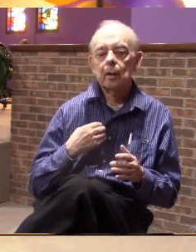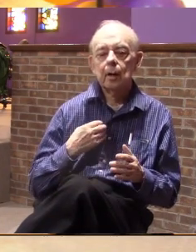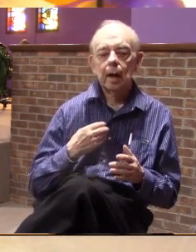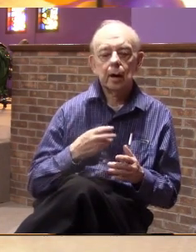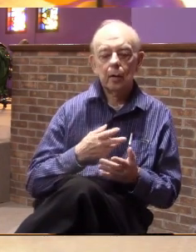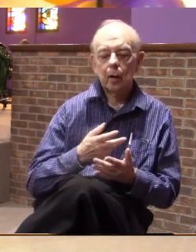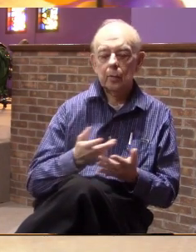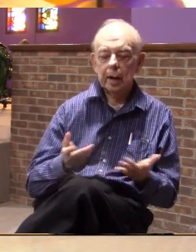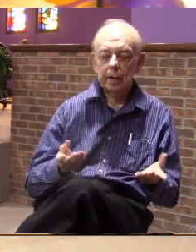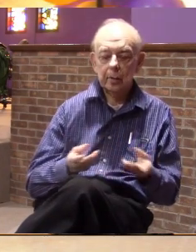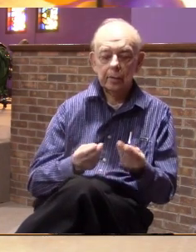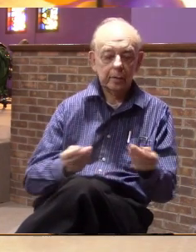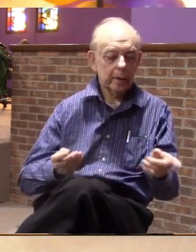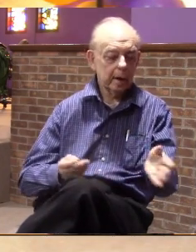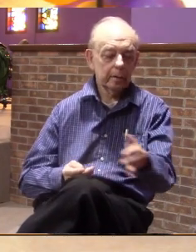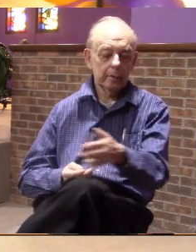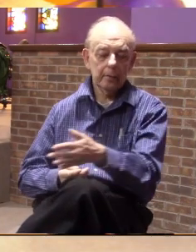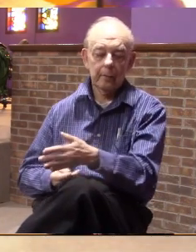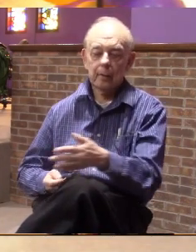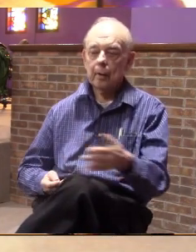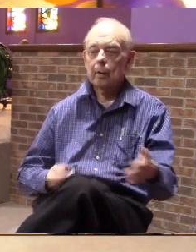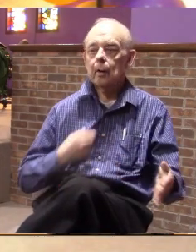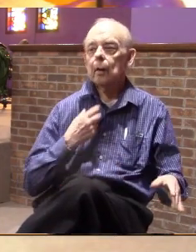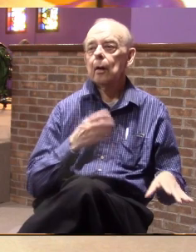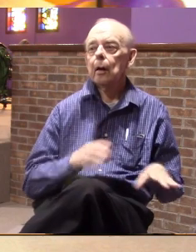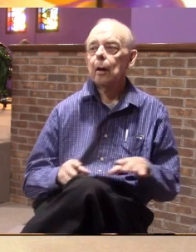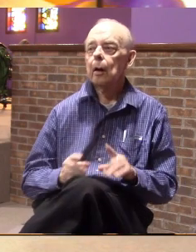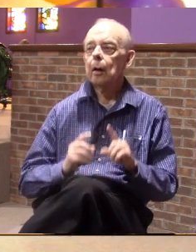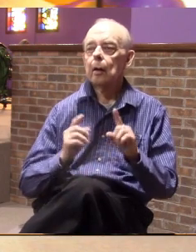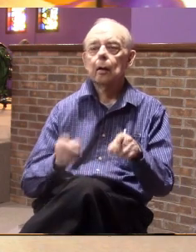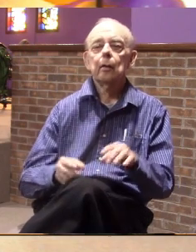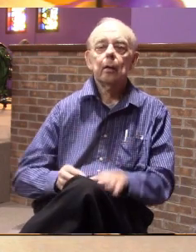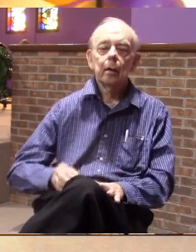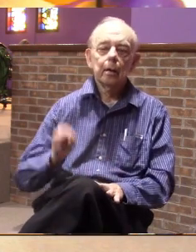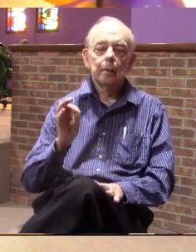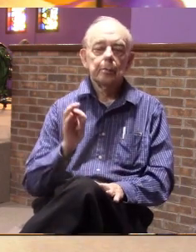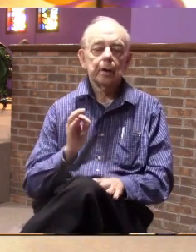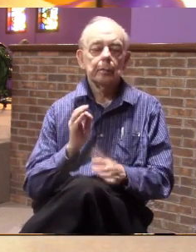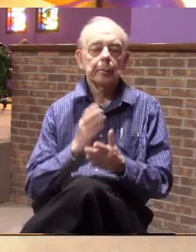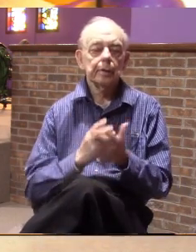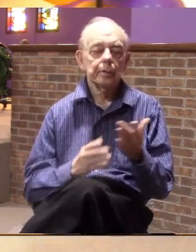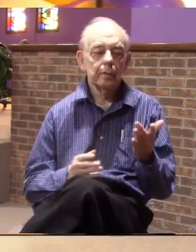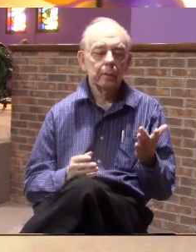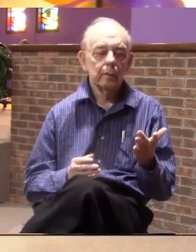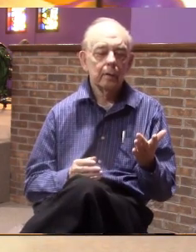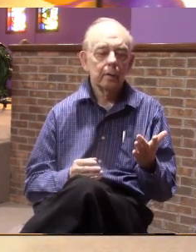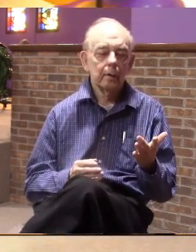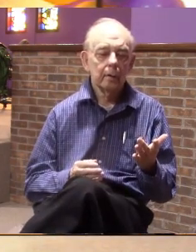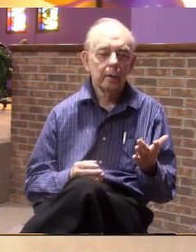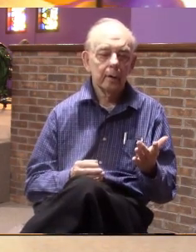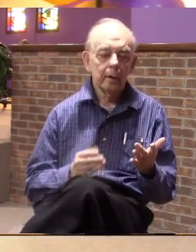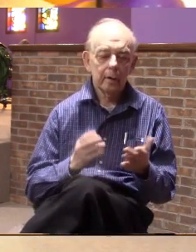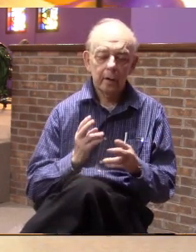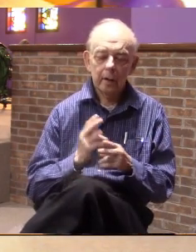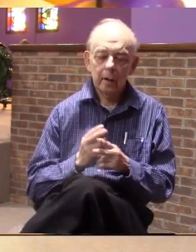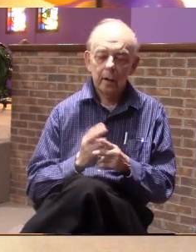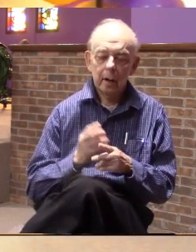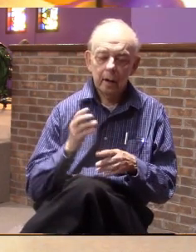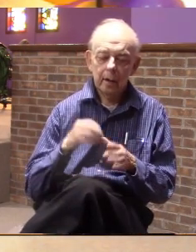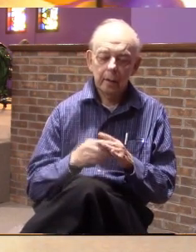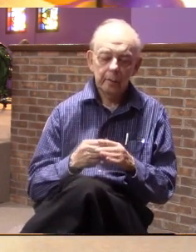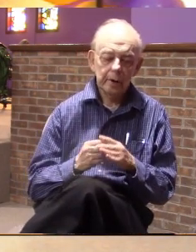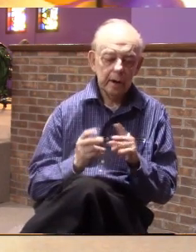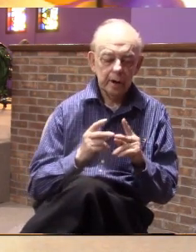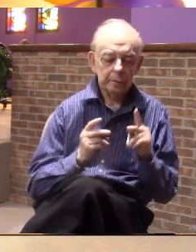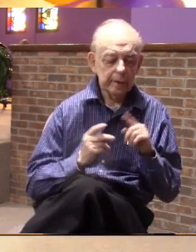on the ground and so what he would do is he would go over and he would pick up a piece and he would carefully put it in his